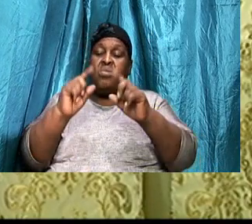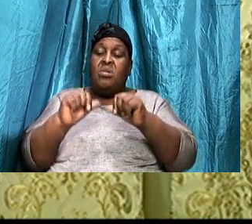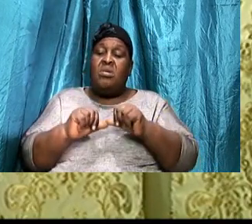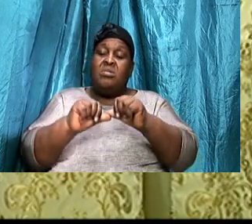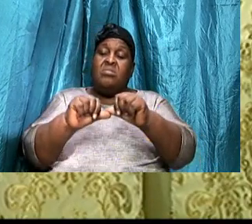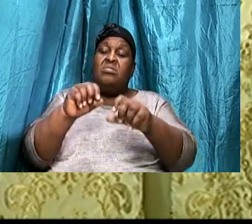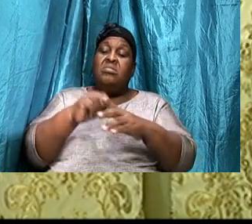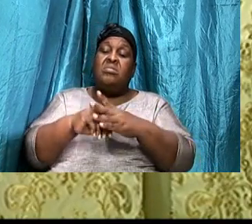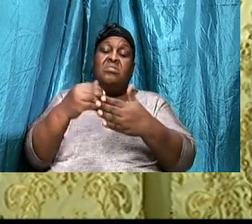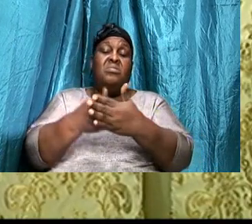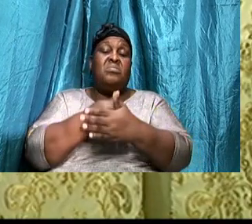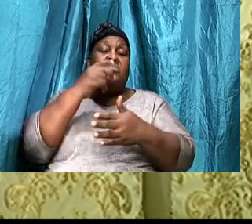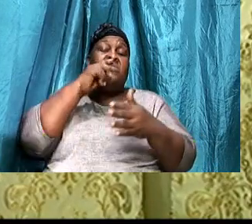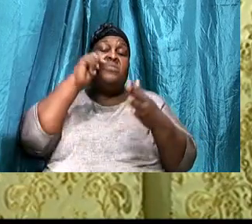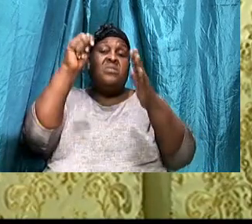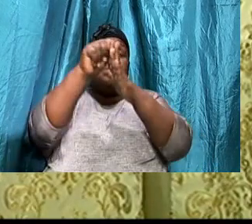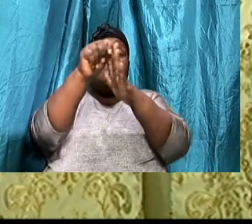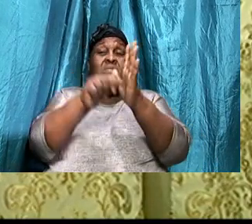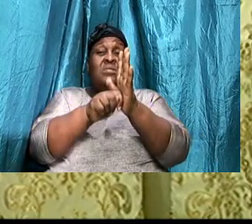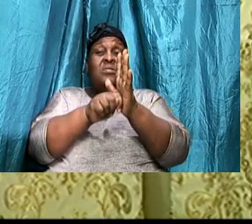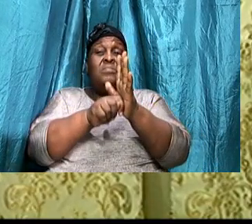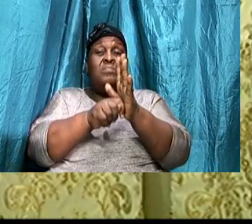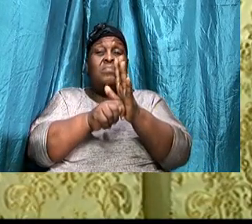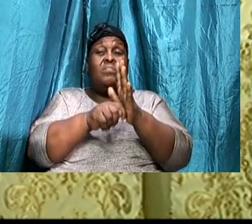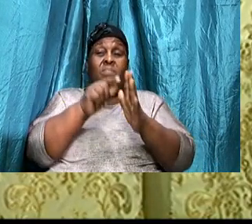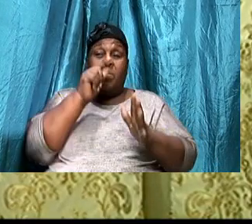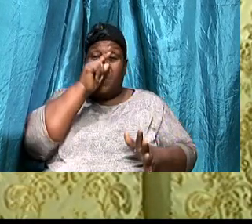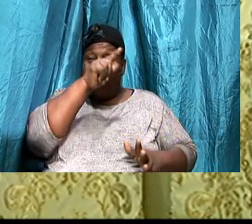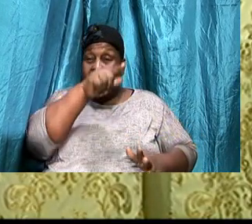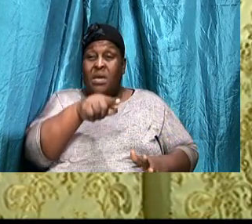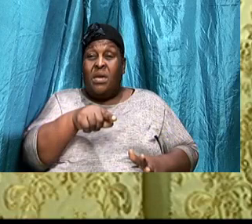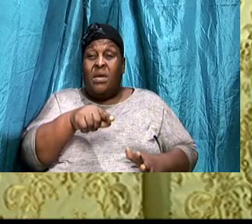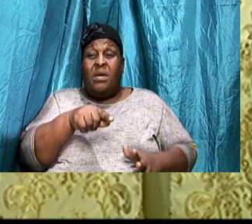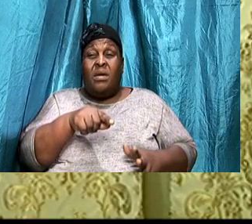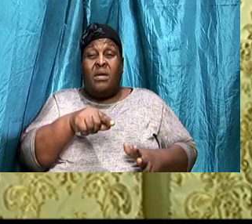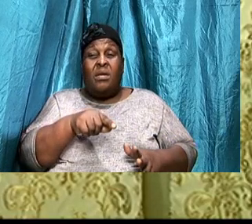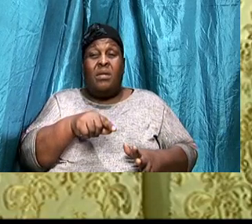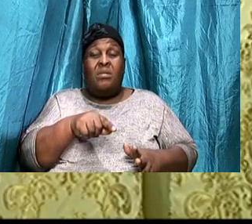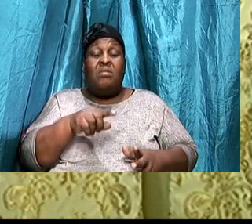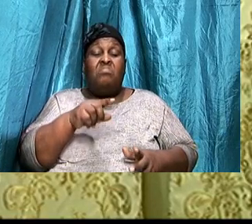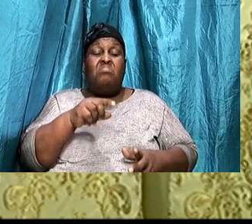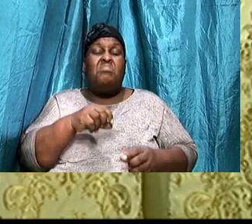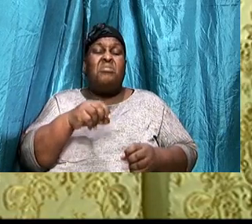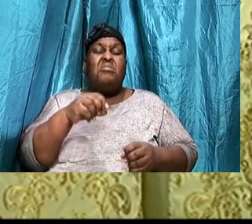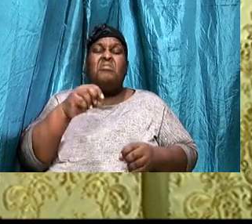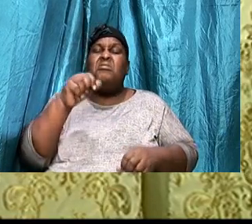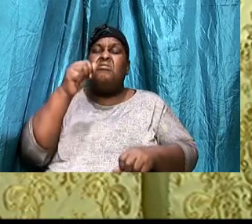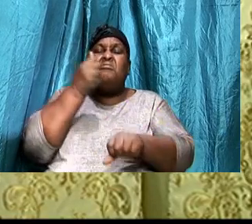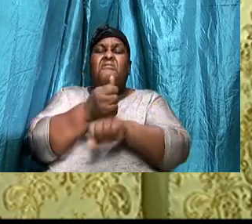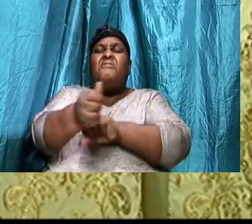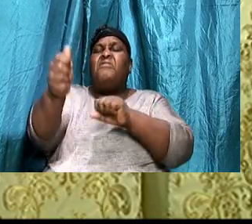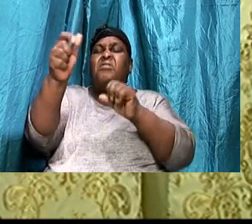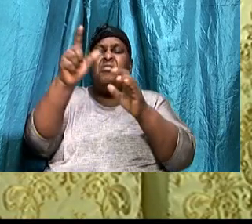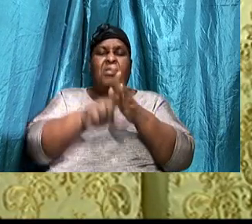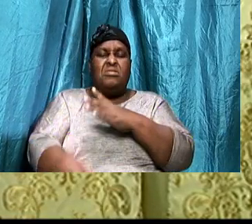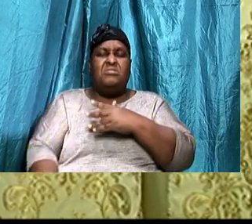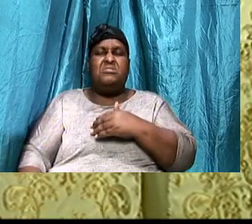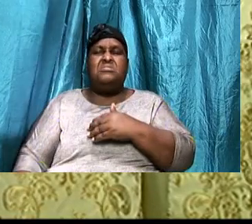The Greek word means, To observe divine laws, Or to be faultless, To be faultless,